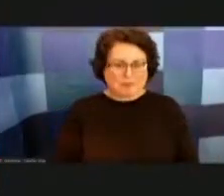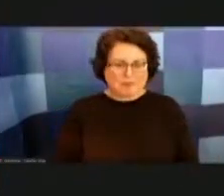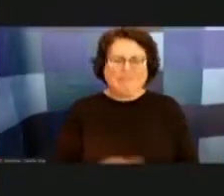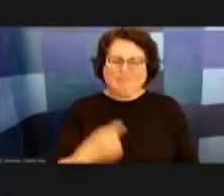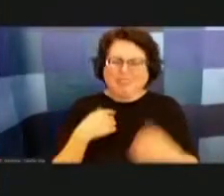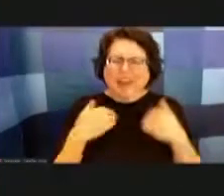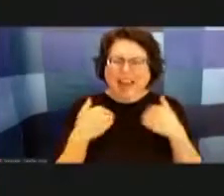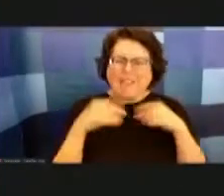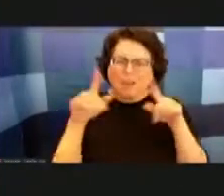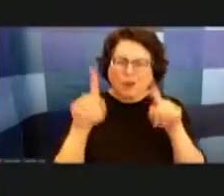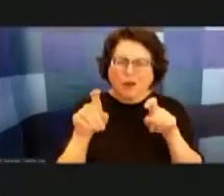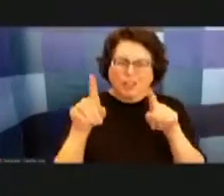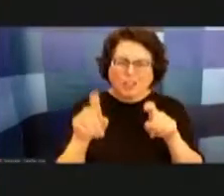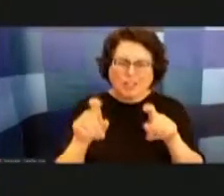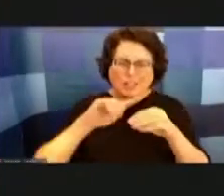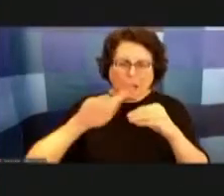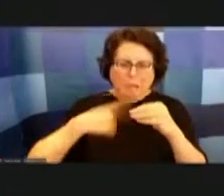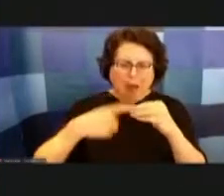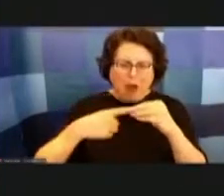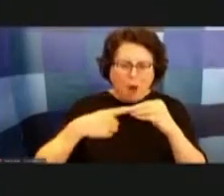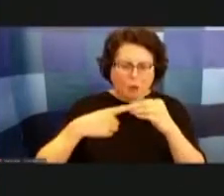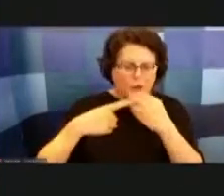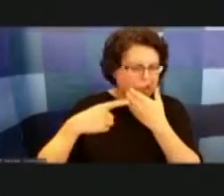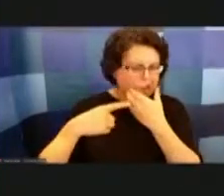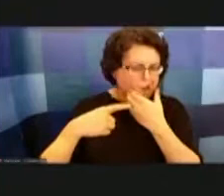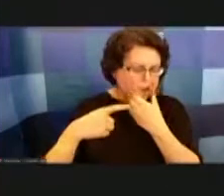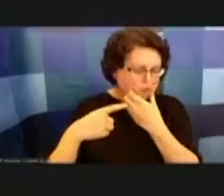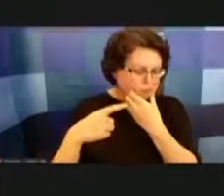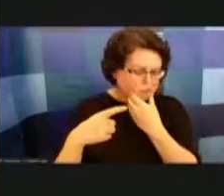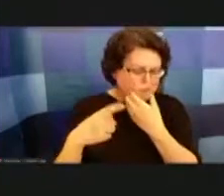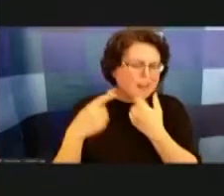just as we continue to